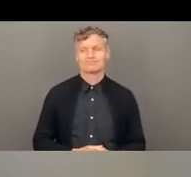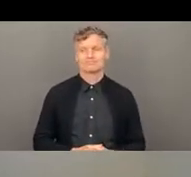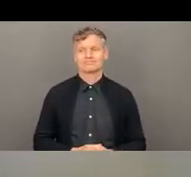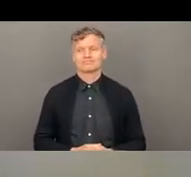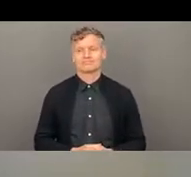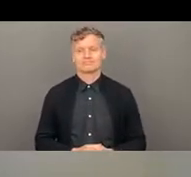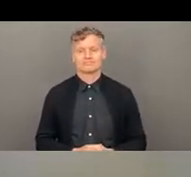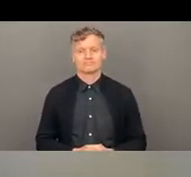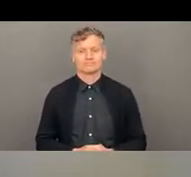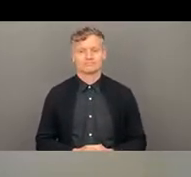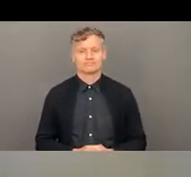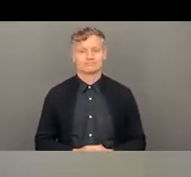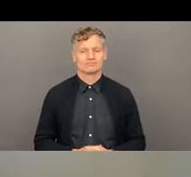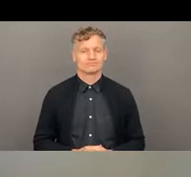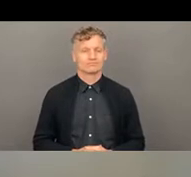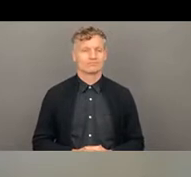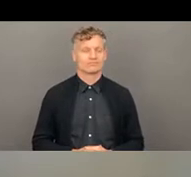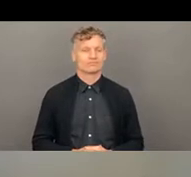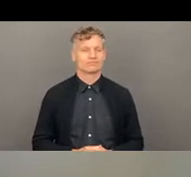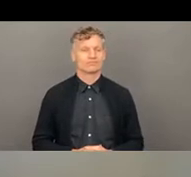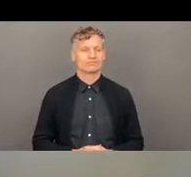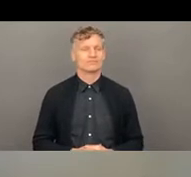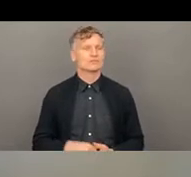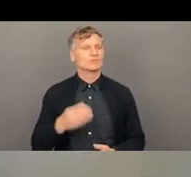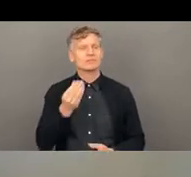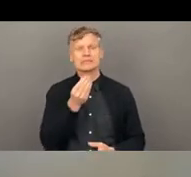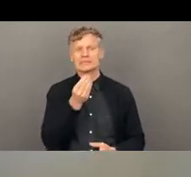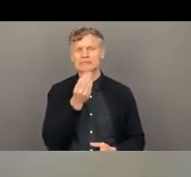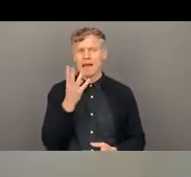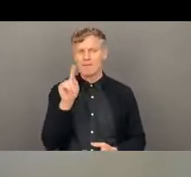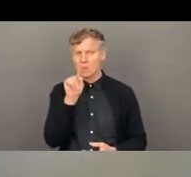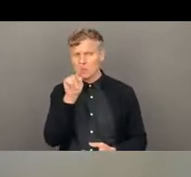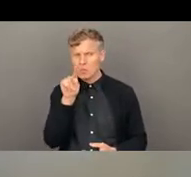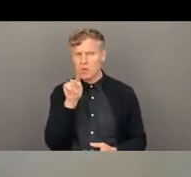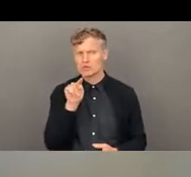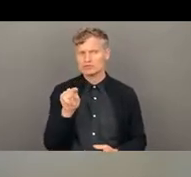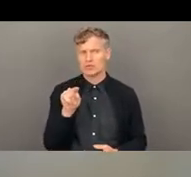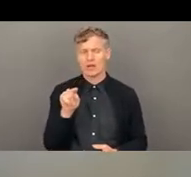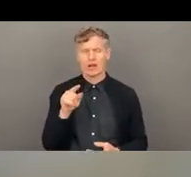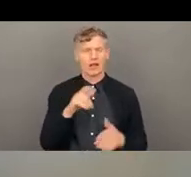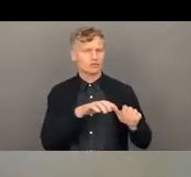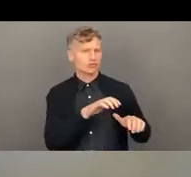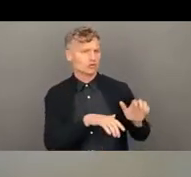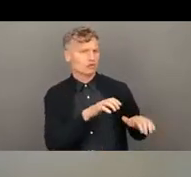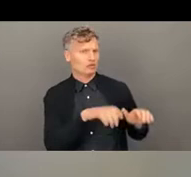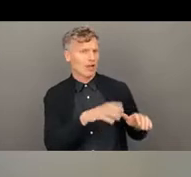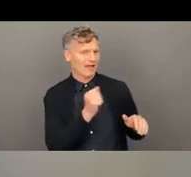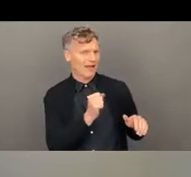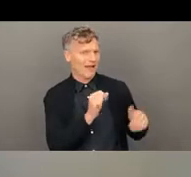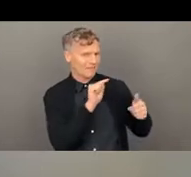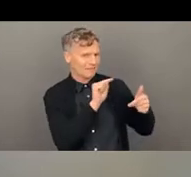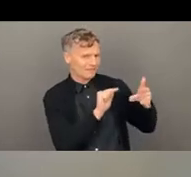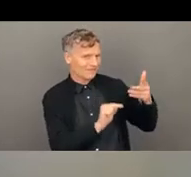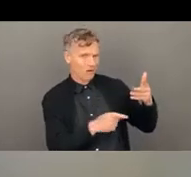But we have some really good questions that were put into the chat as well for our FAQ document that we will produce after this.